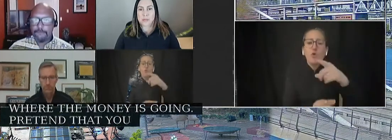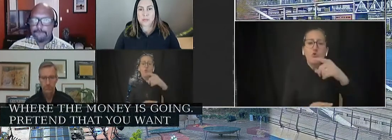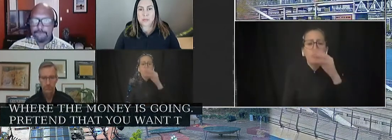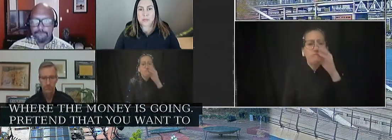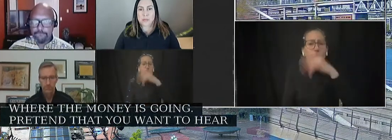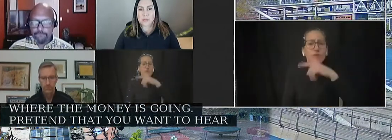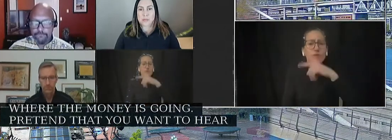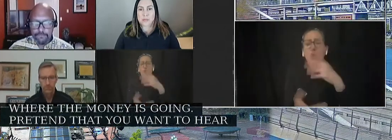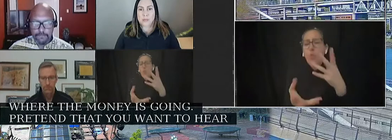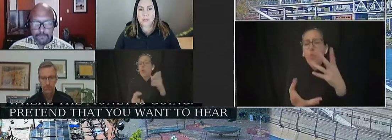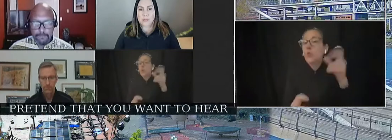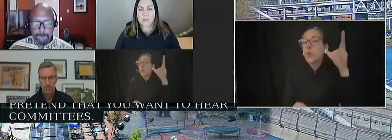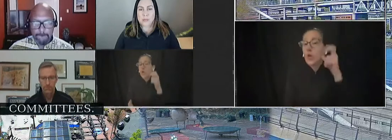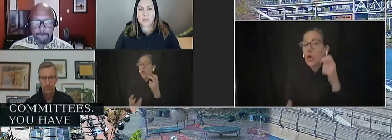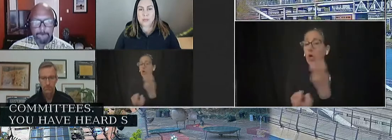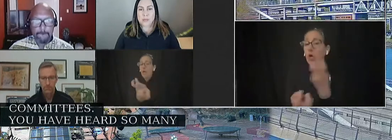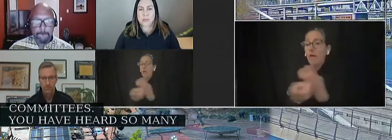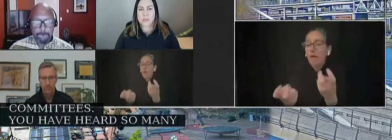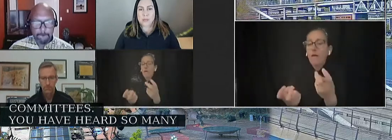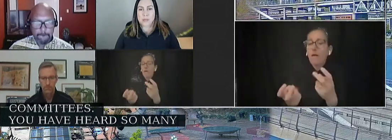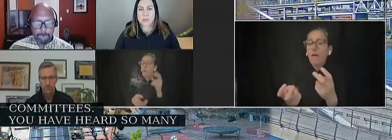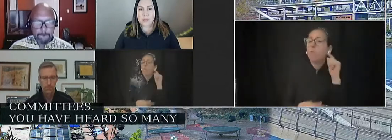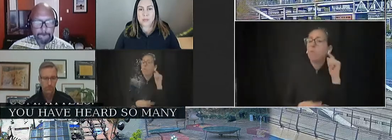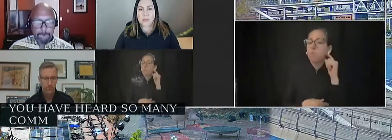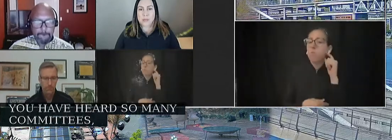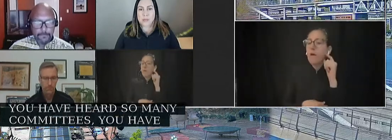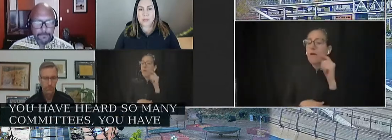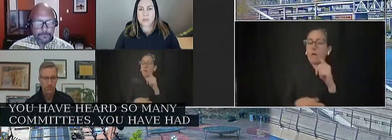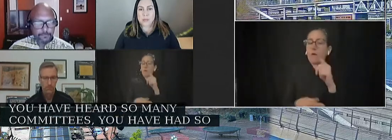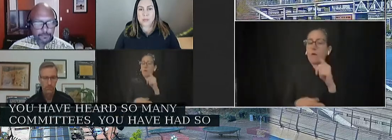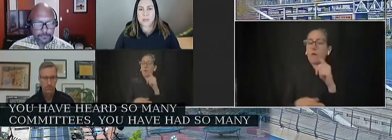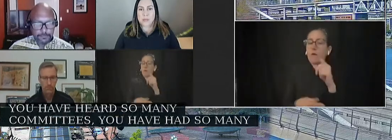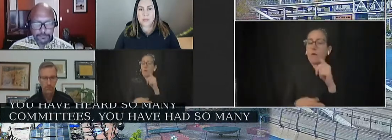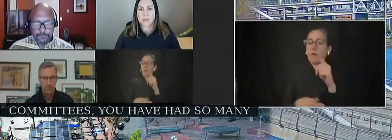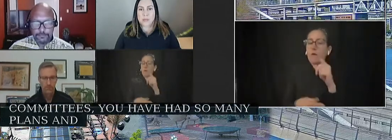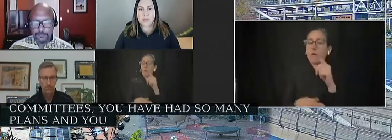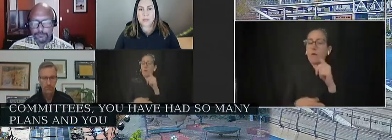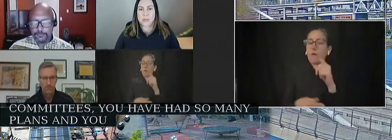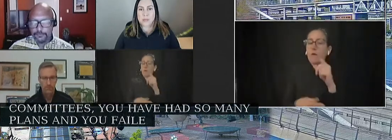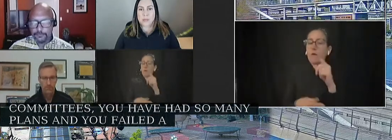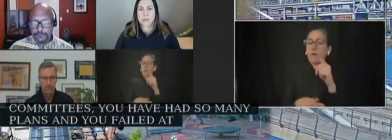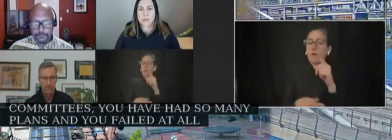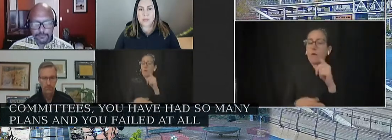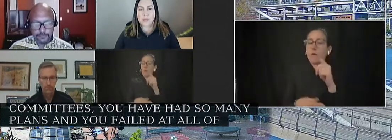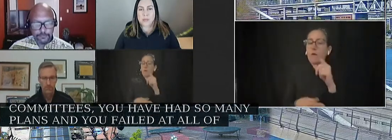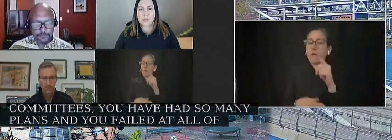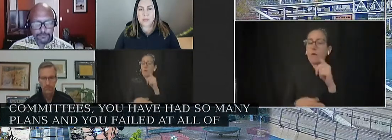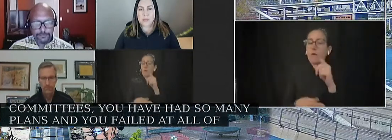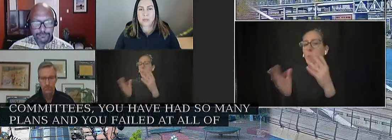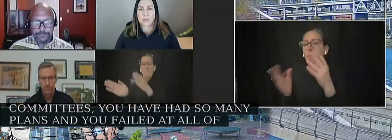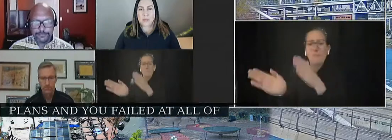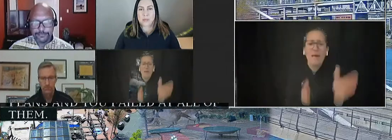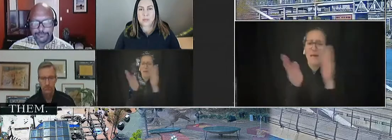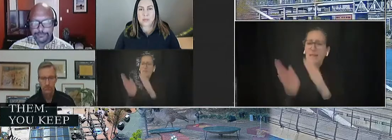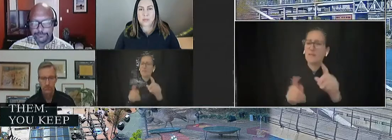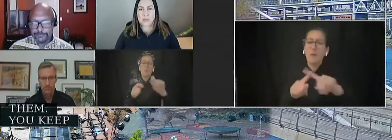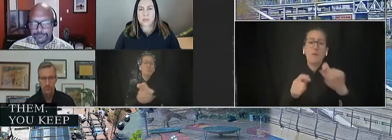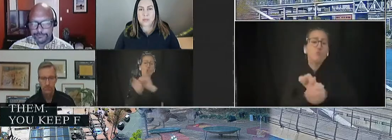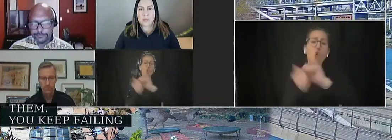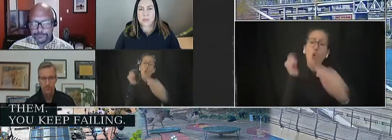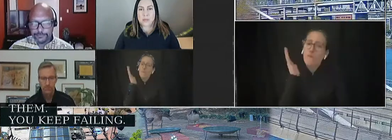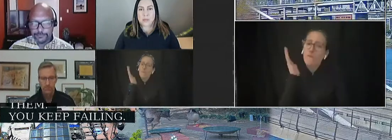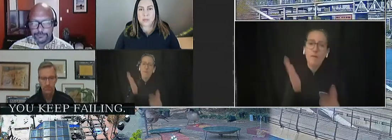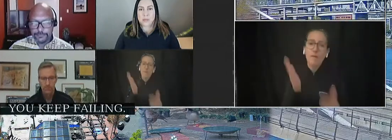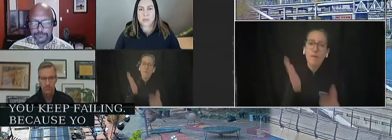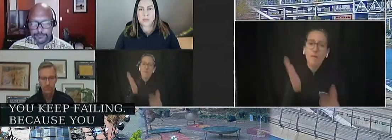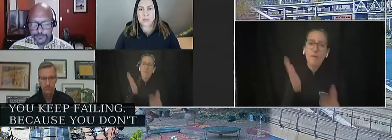many committees. You've had so many plans and you failed at all of them. You keep failing because you don't know